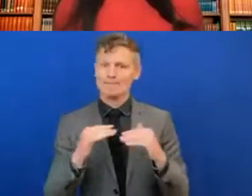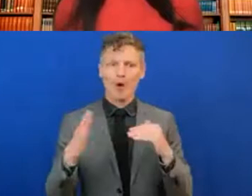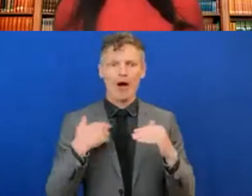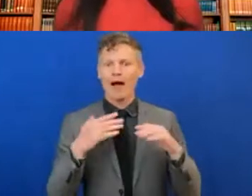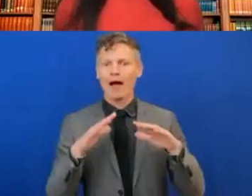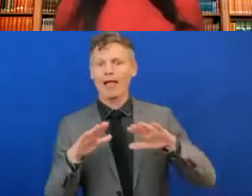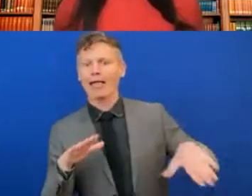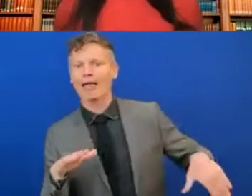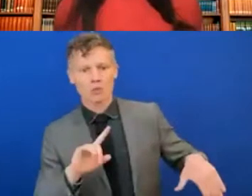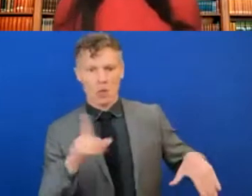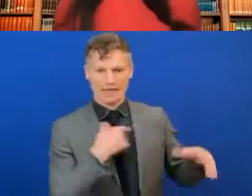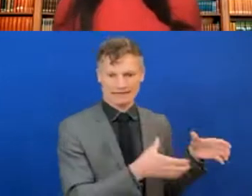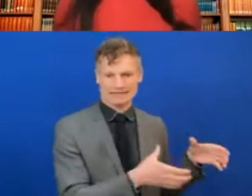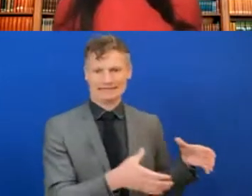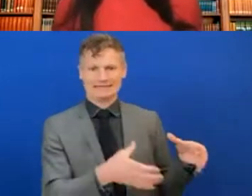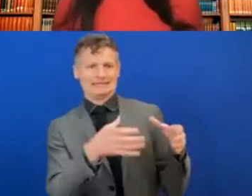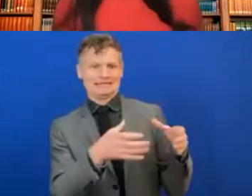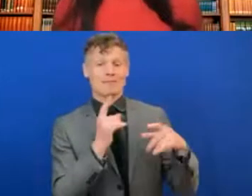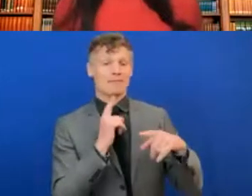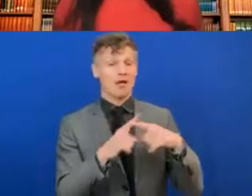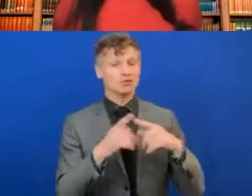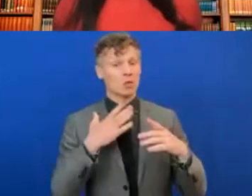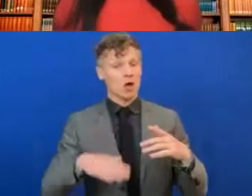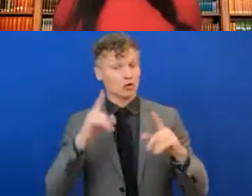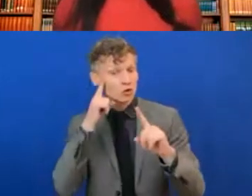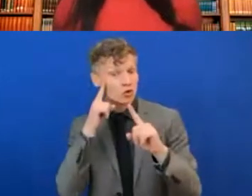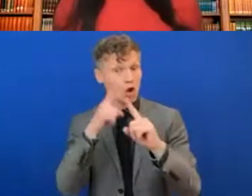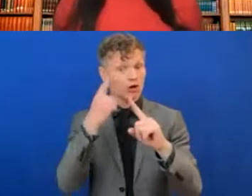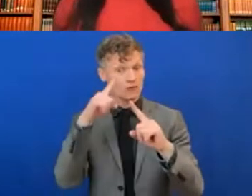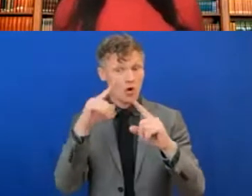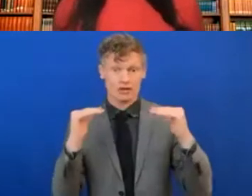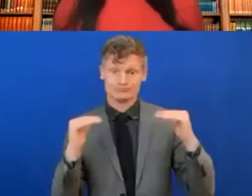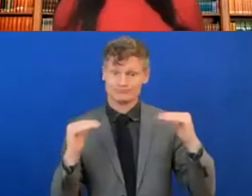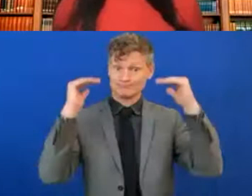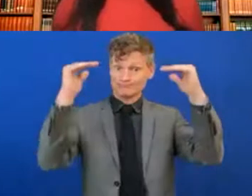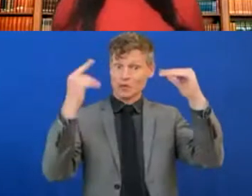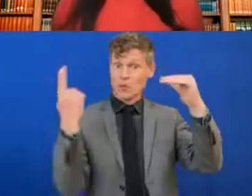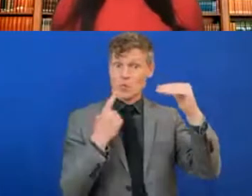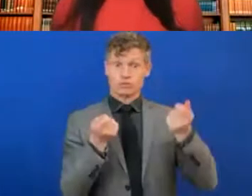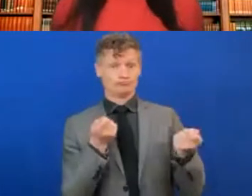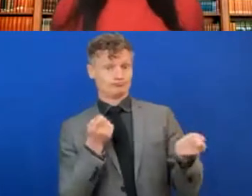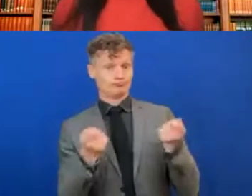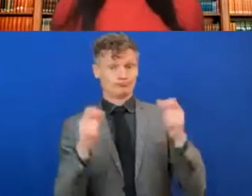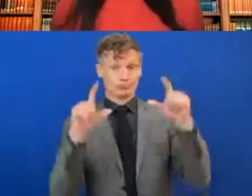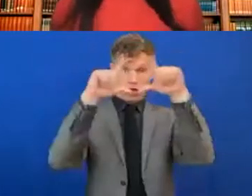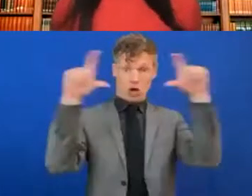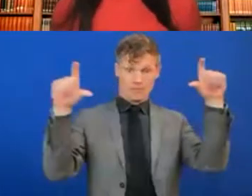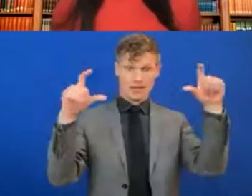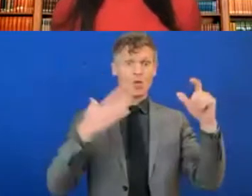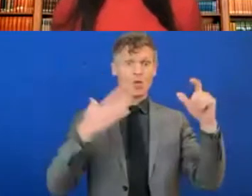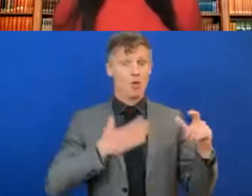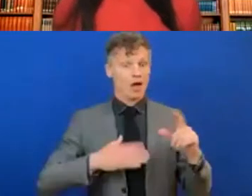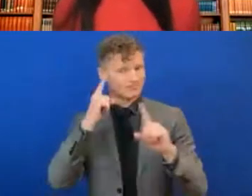senior talent, making sure that we have a target to have gender equity. We have a target to reach gender parity at SAP by